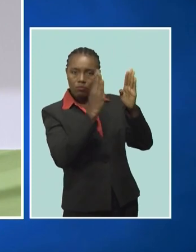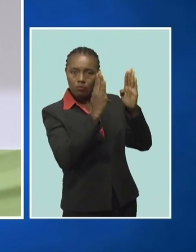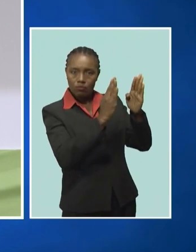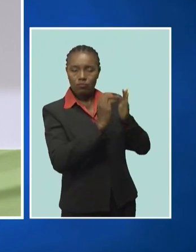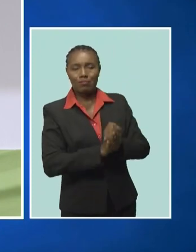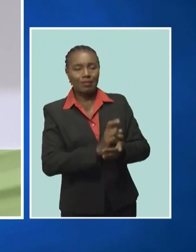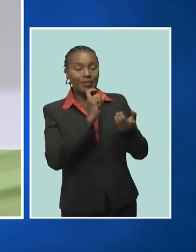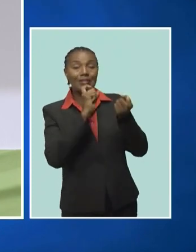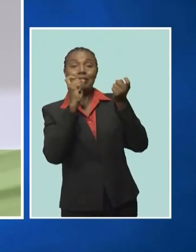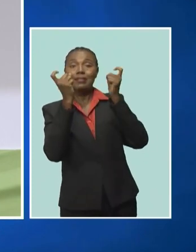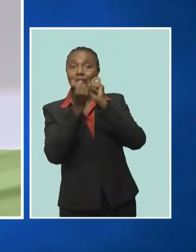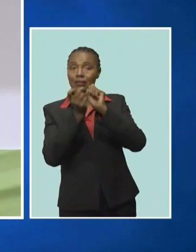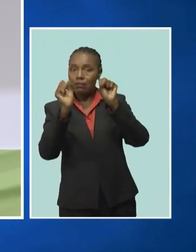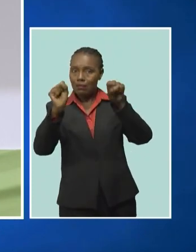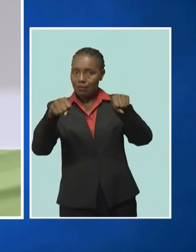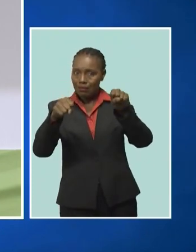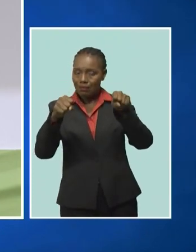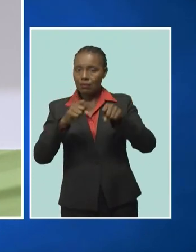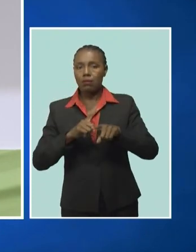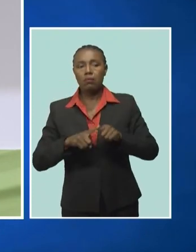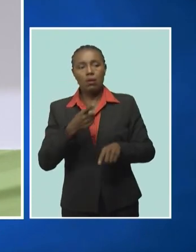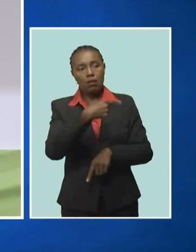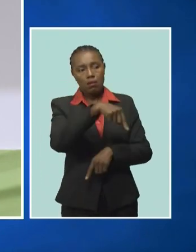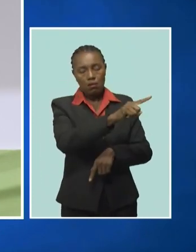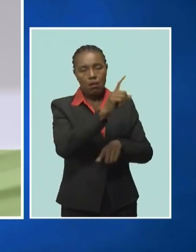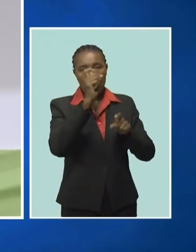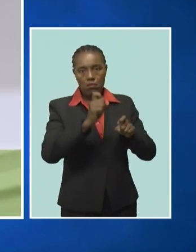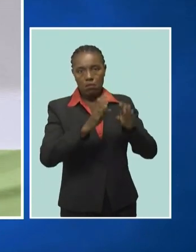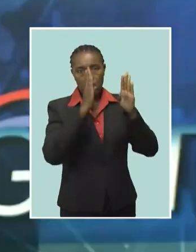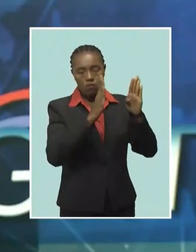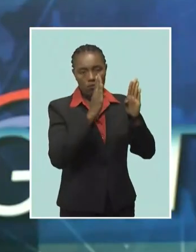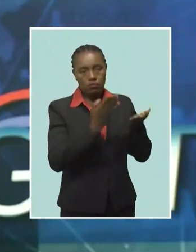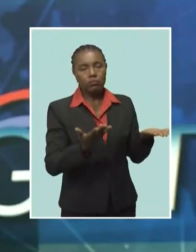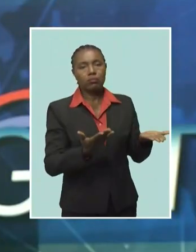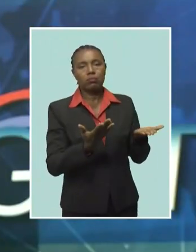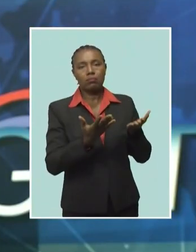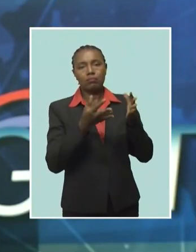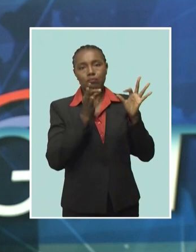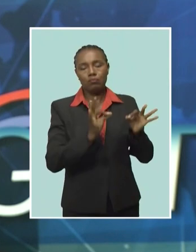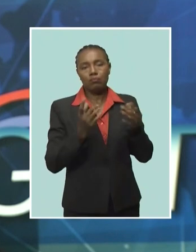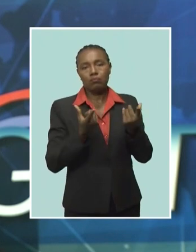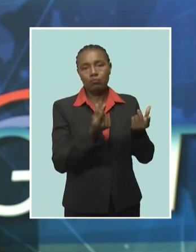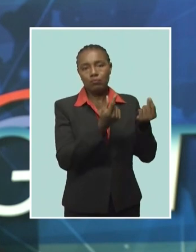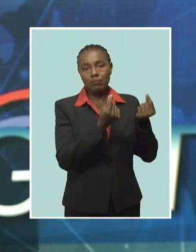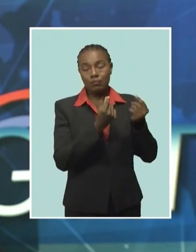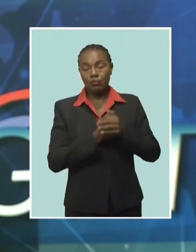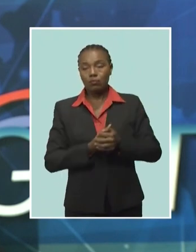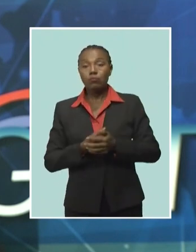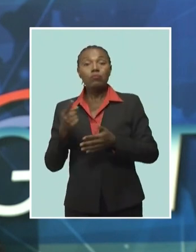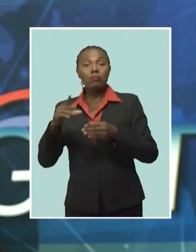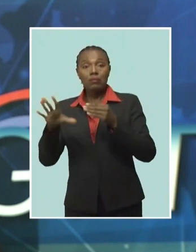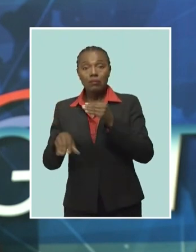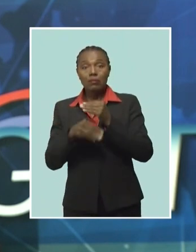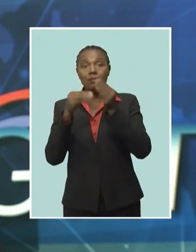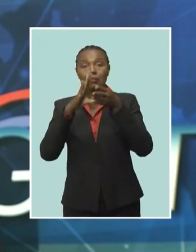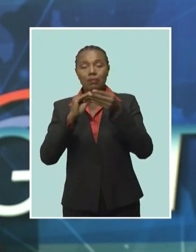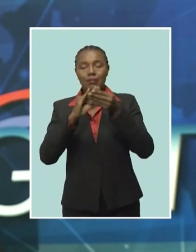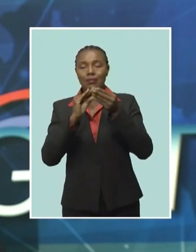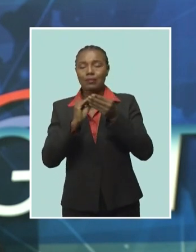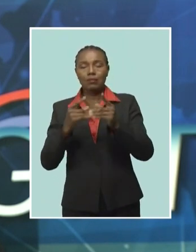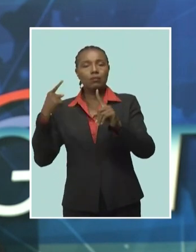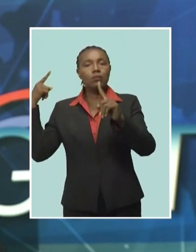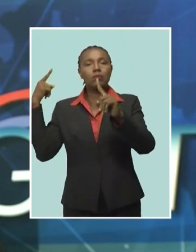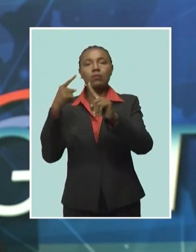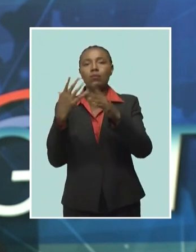change can be made, but we need to have those vendors addressed. Ms. Phillips-Boys added that the overall intention was to